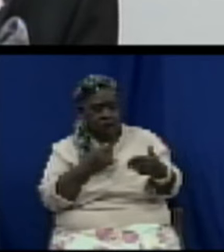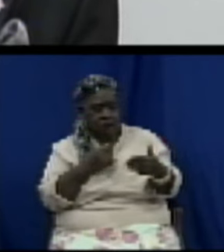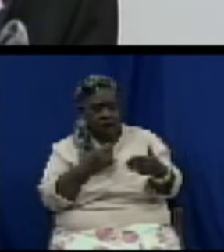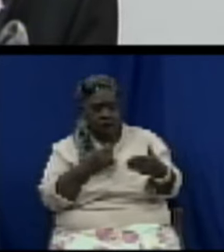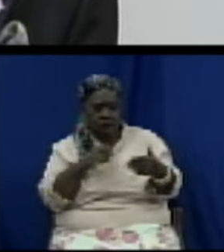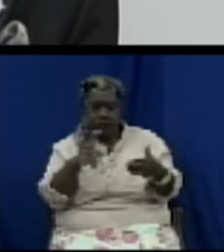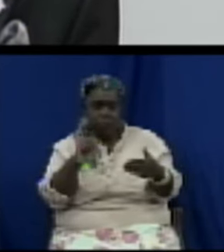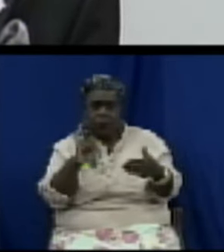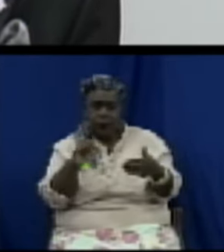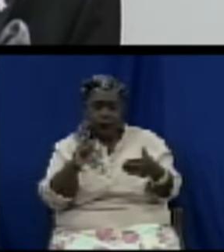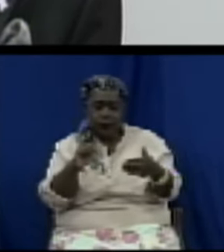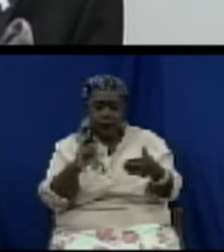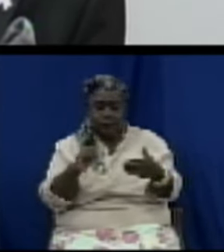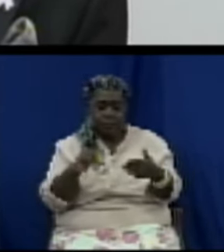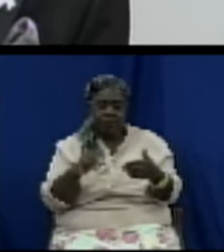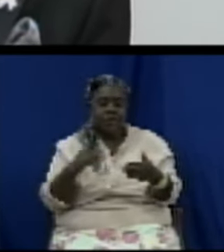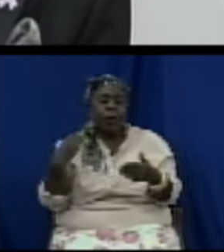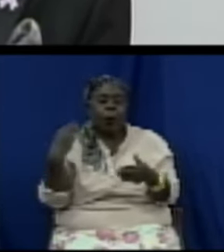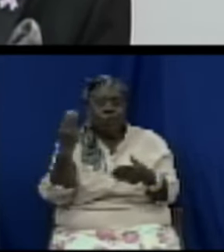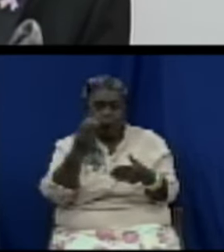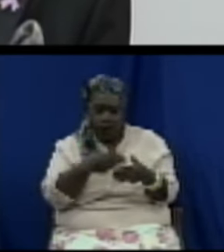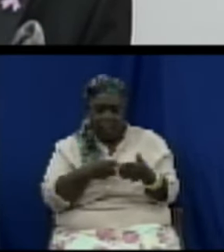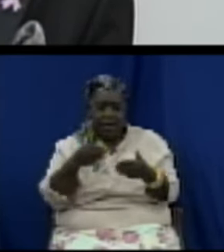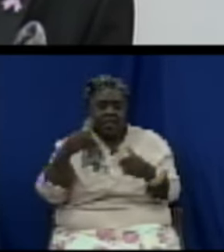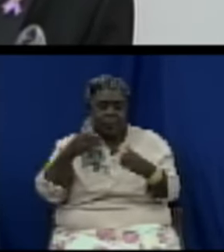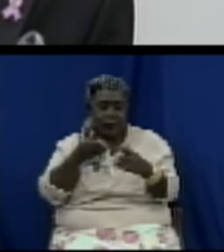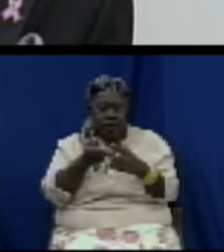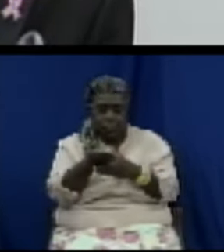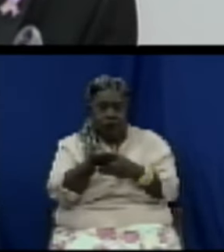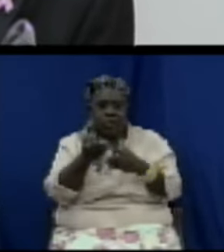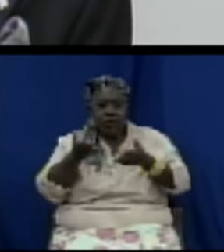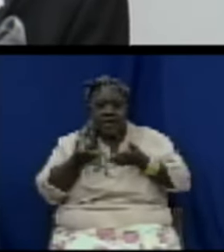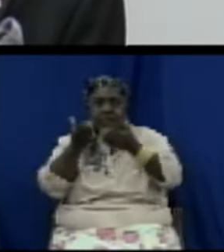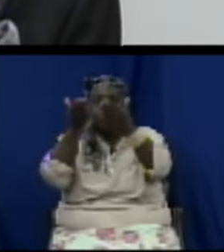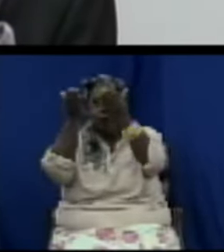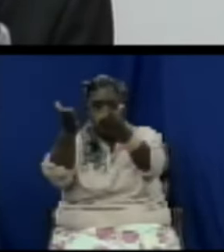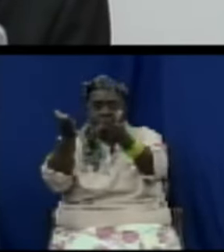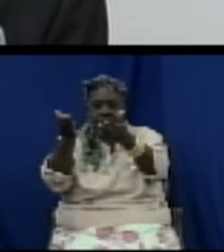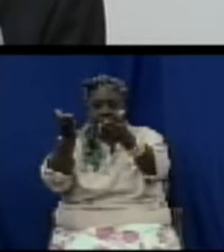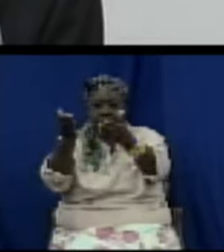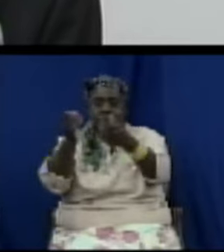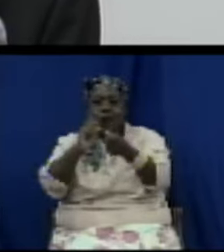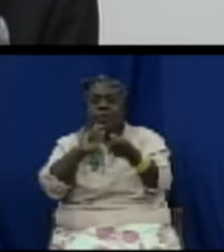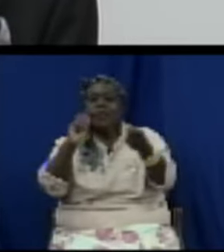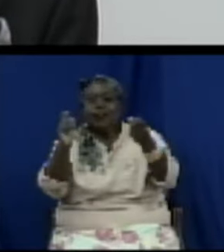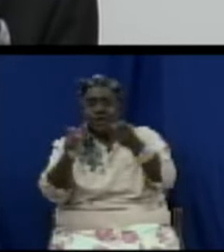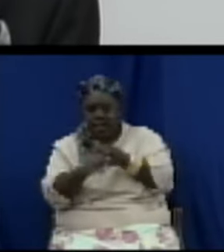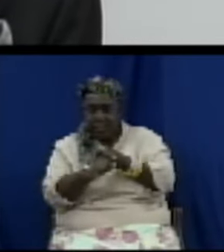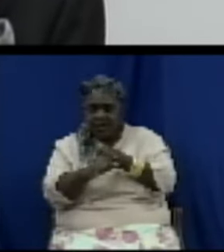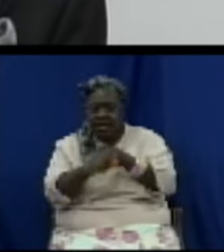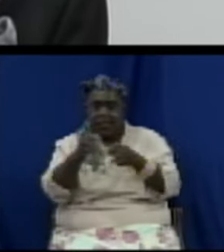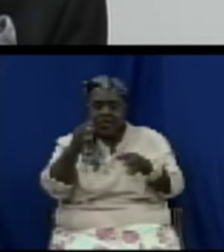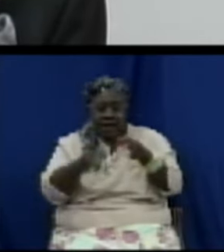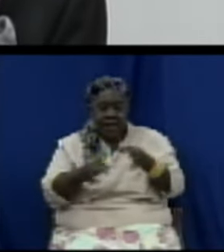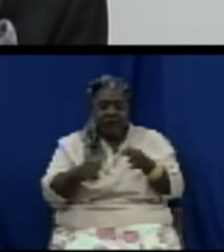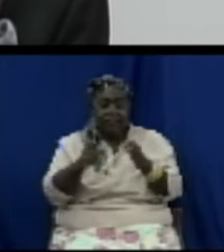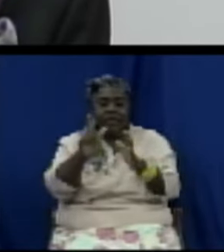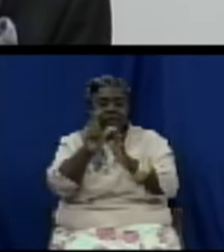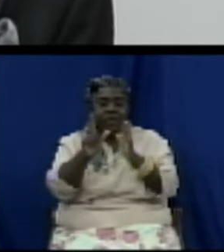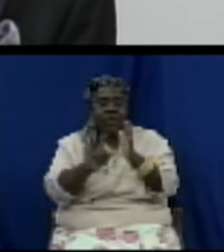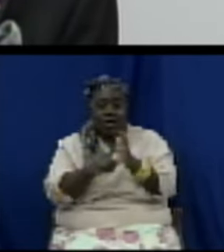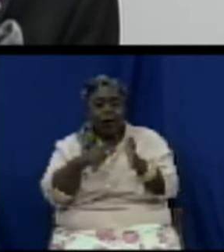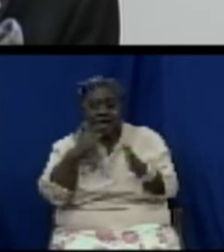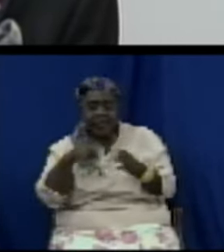to ensure that if the law says that they are supposed to be so